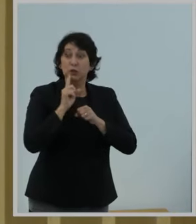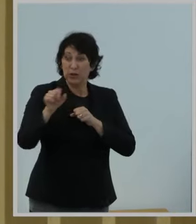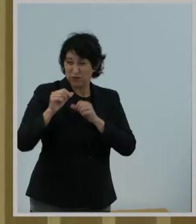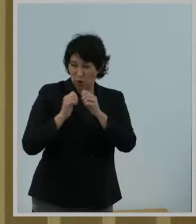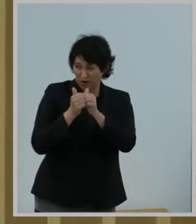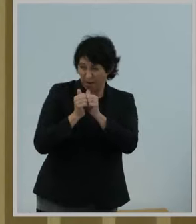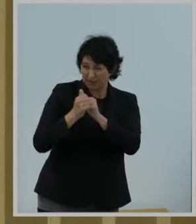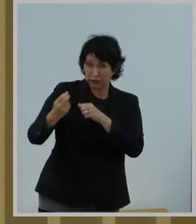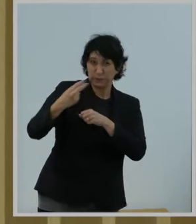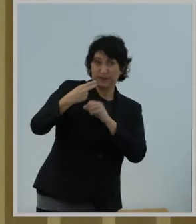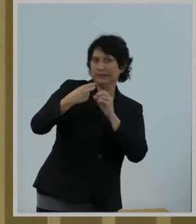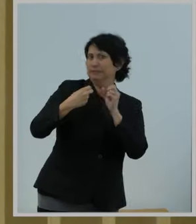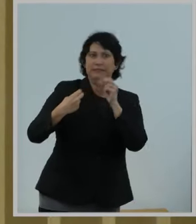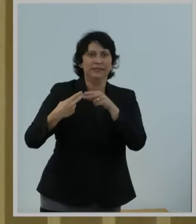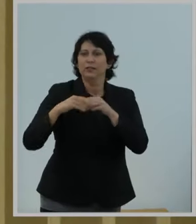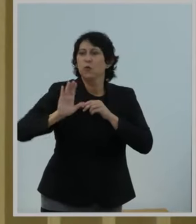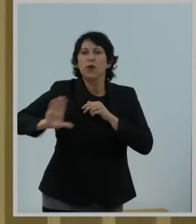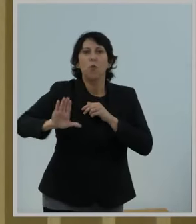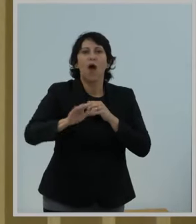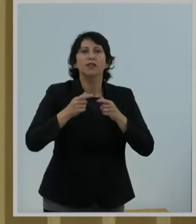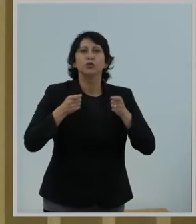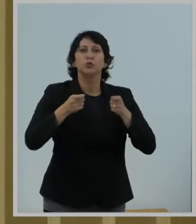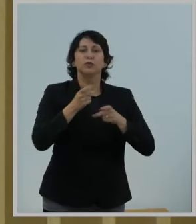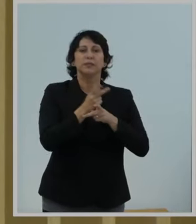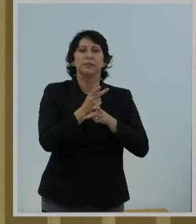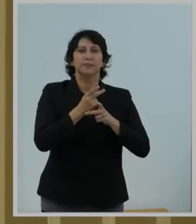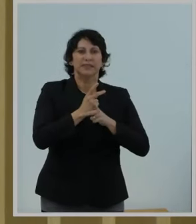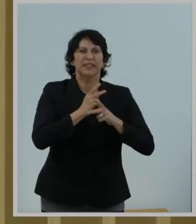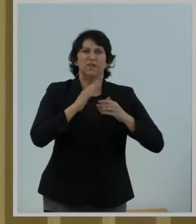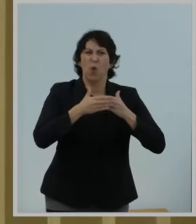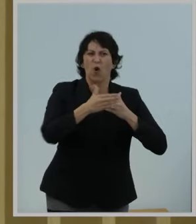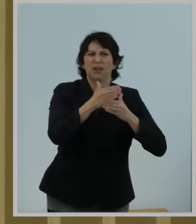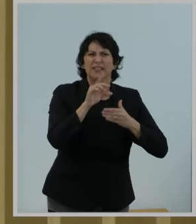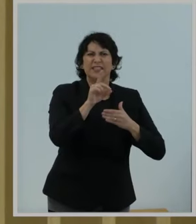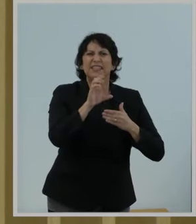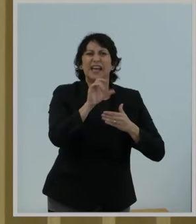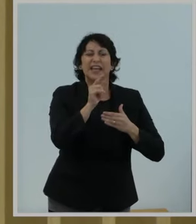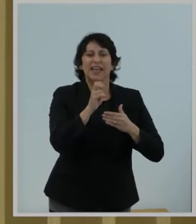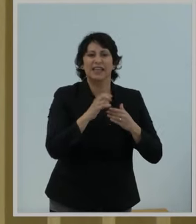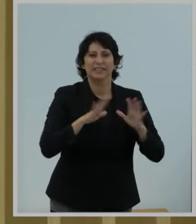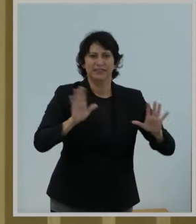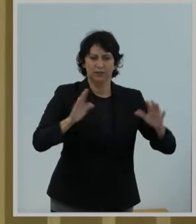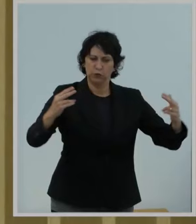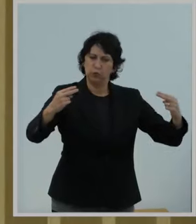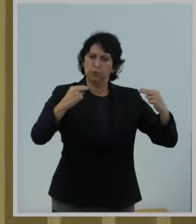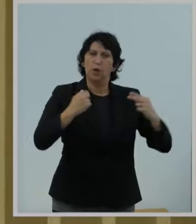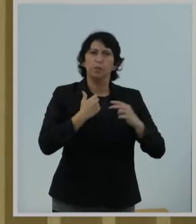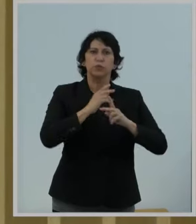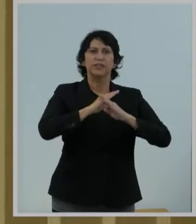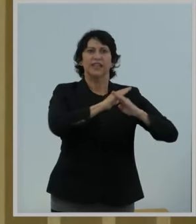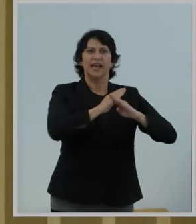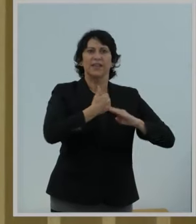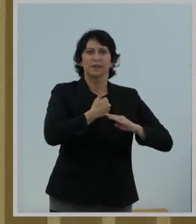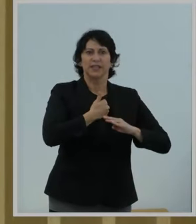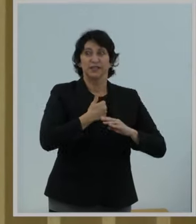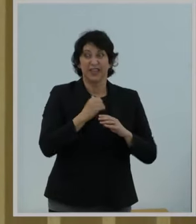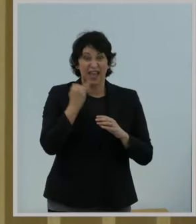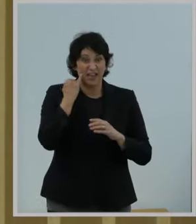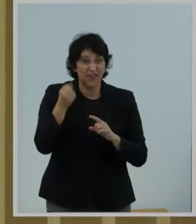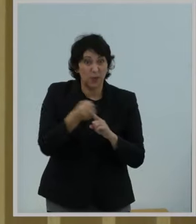competition for decades to come and to divert attention away from their abusive conduct.